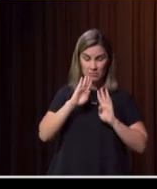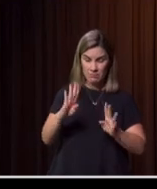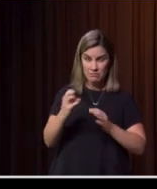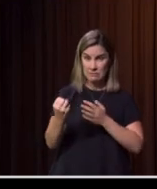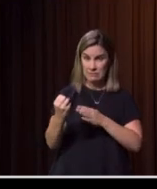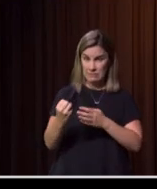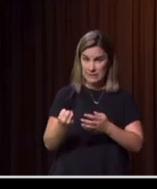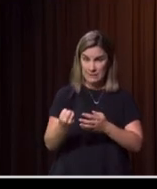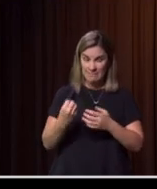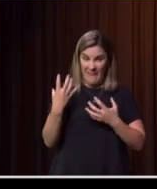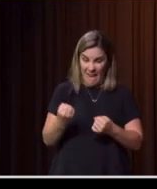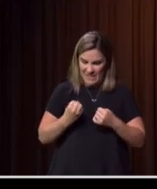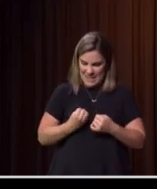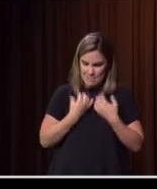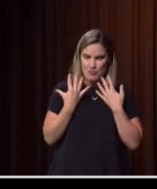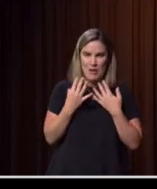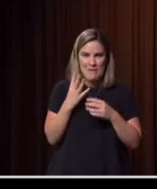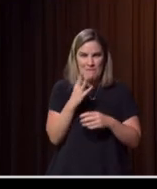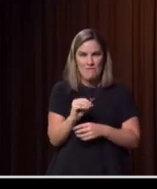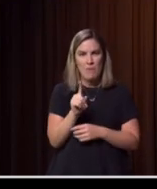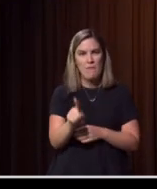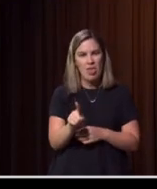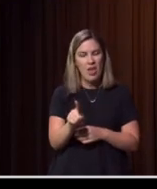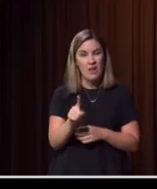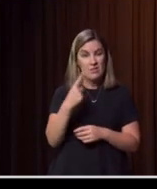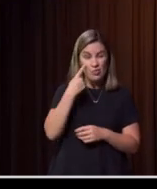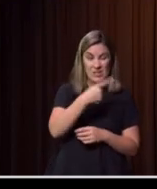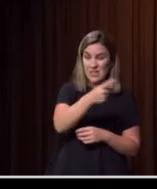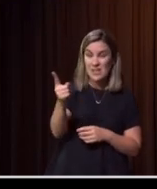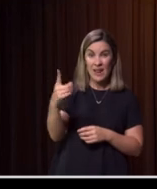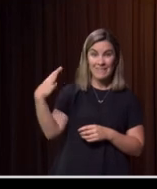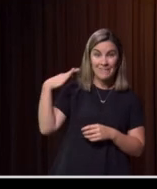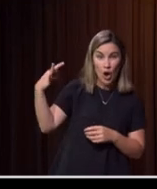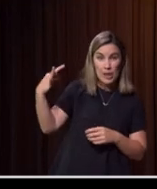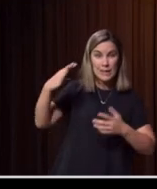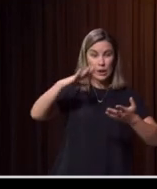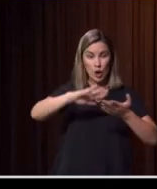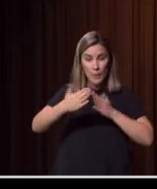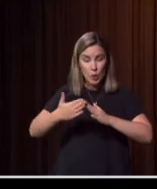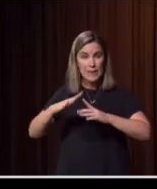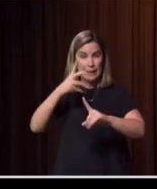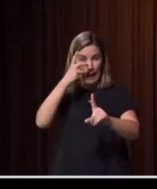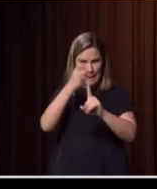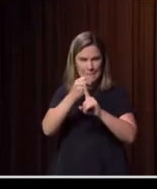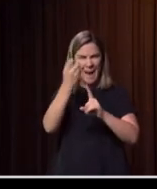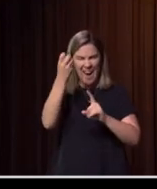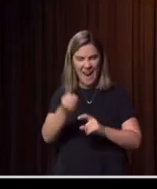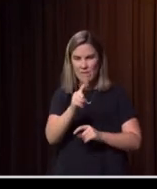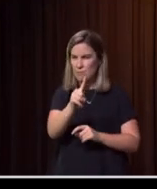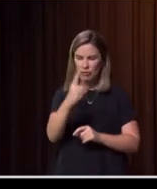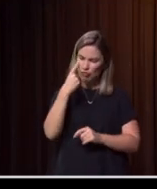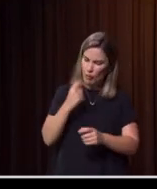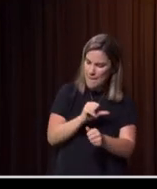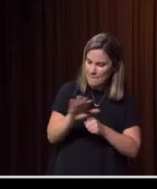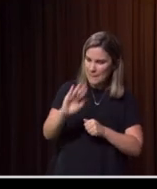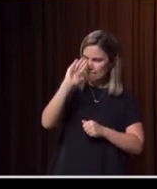see volunteerism, to see volunteers, men and women, and communities impacted and affected, doing their very best. And to